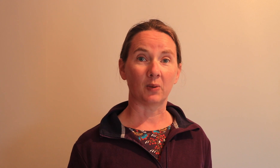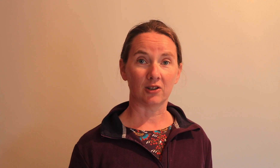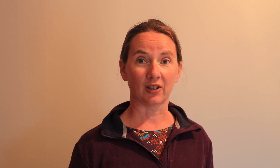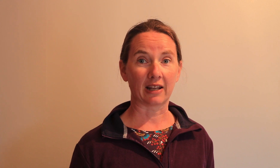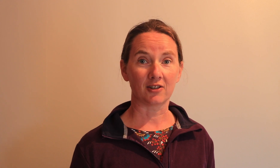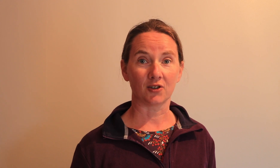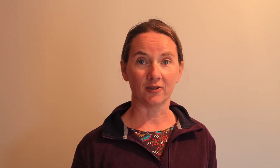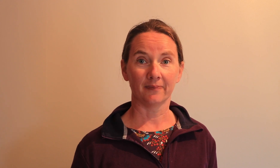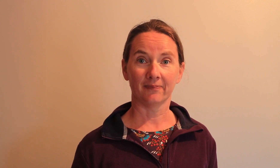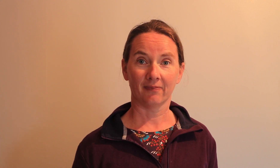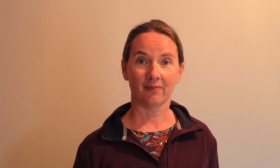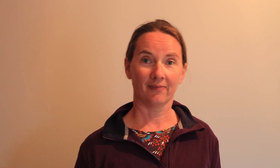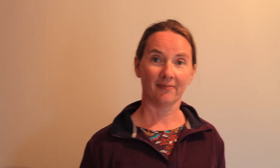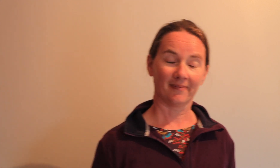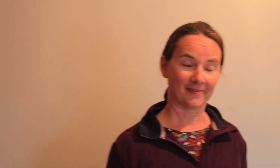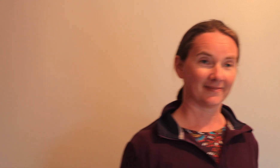we'll speak to you again soon